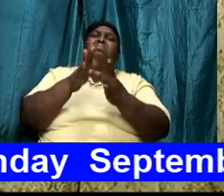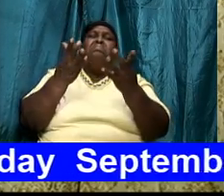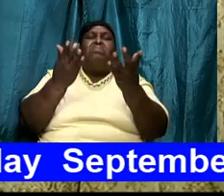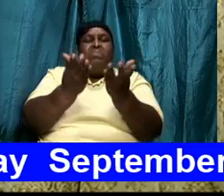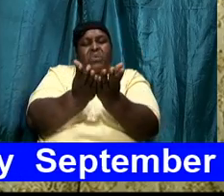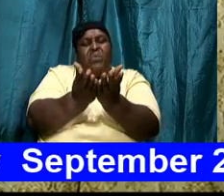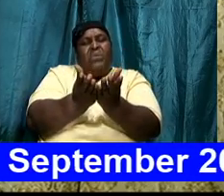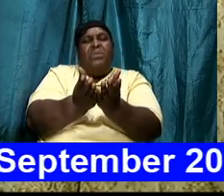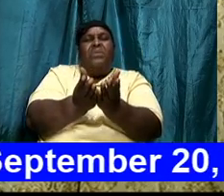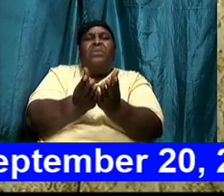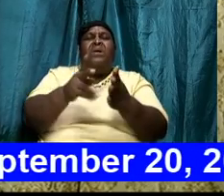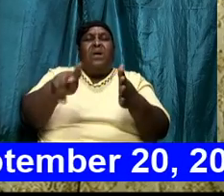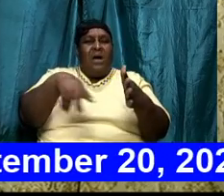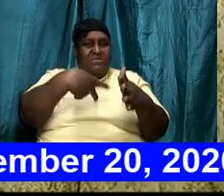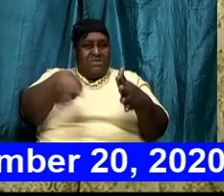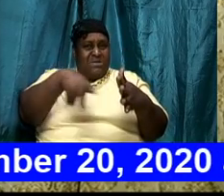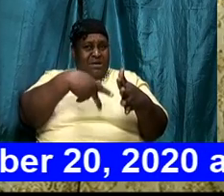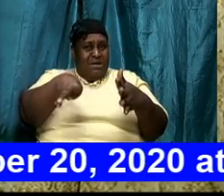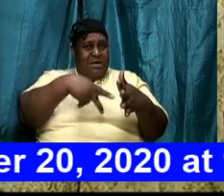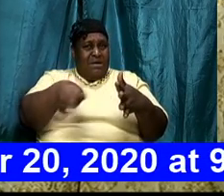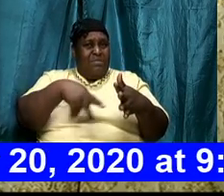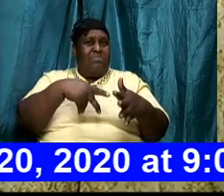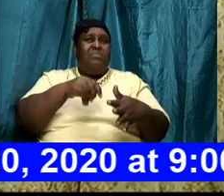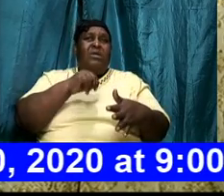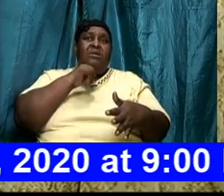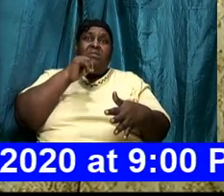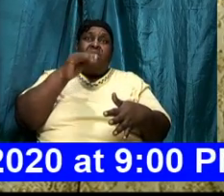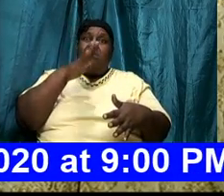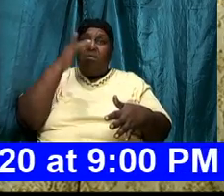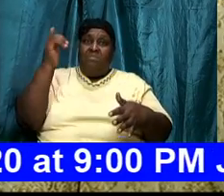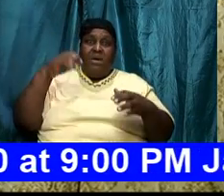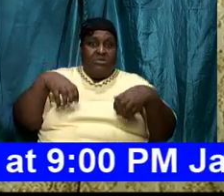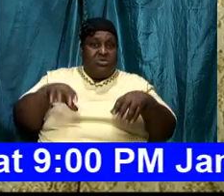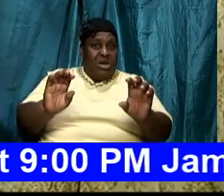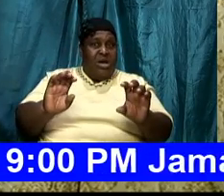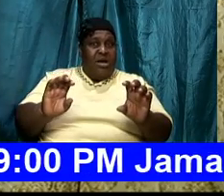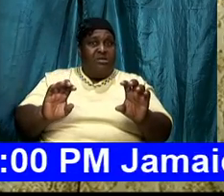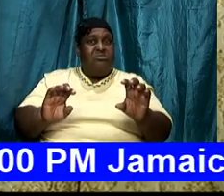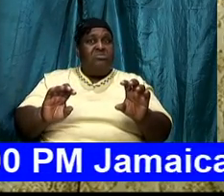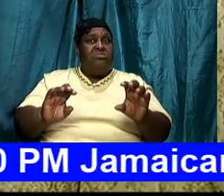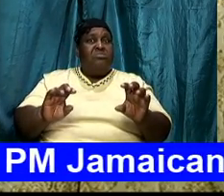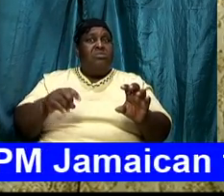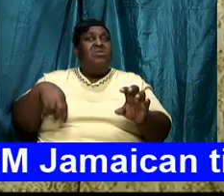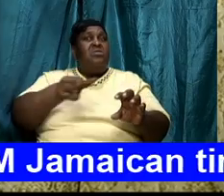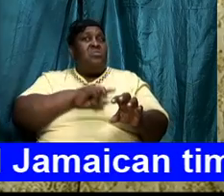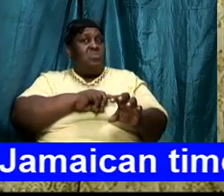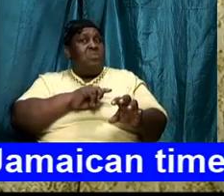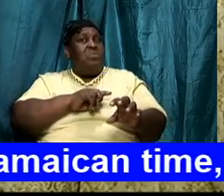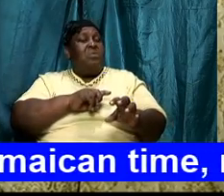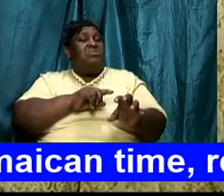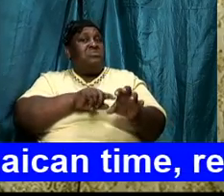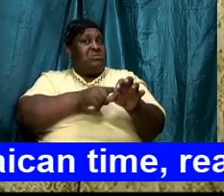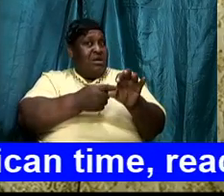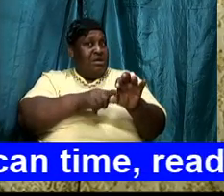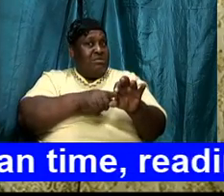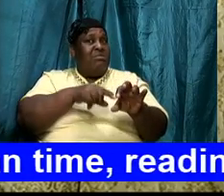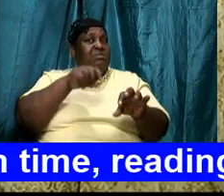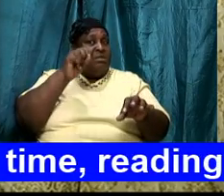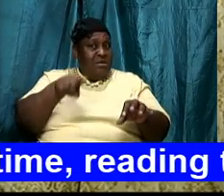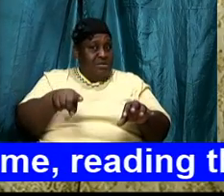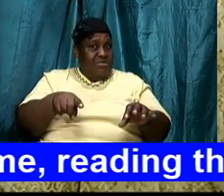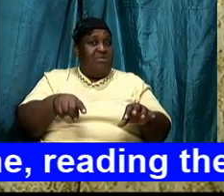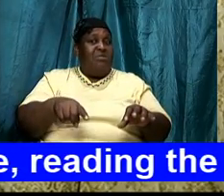have started this journey with the book of the Psalms and I am encouraging us since Sunday